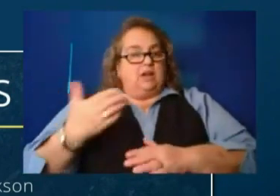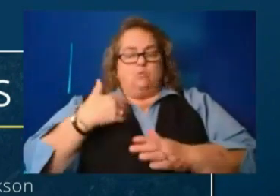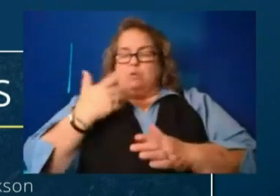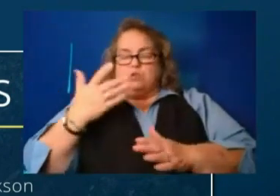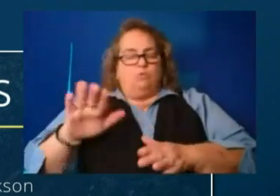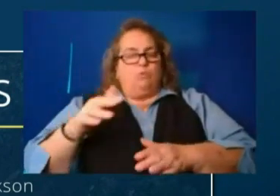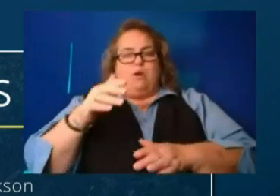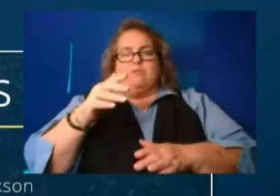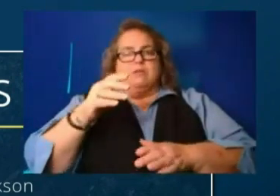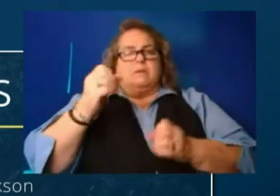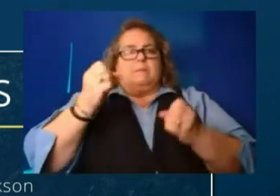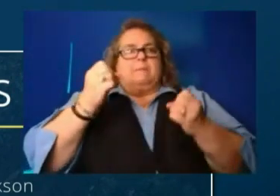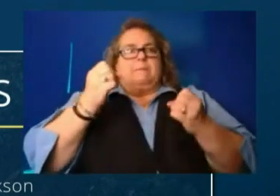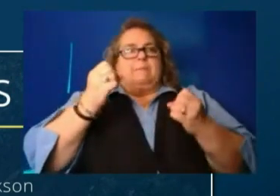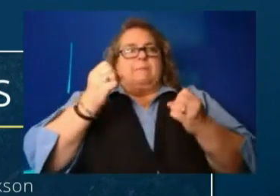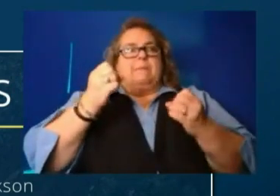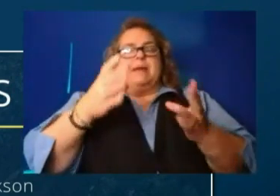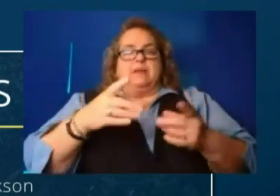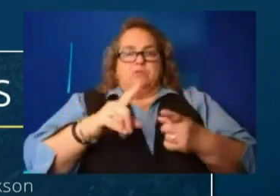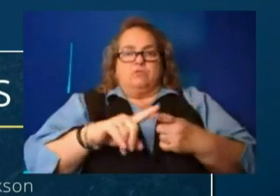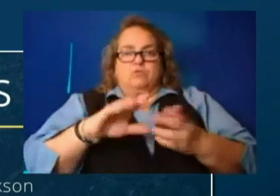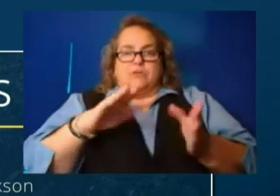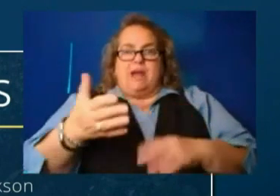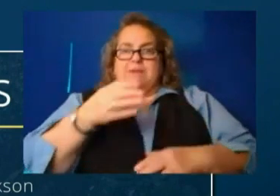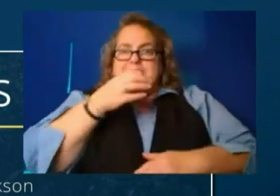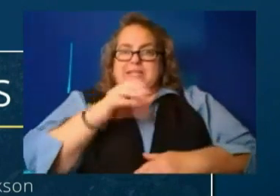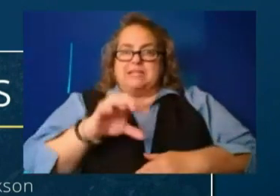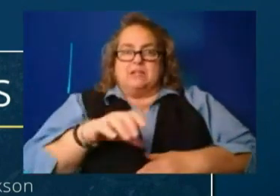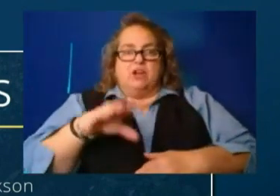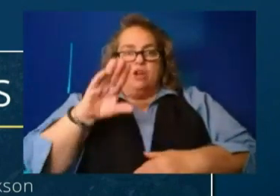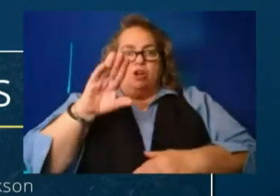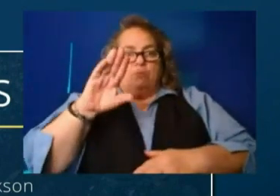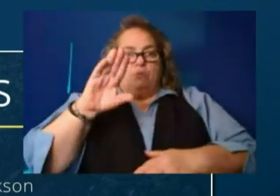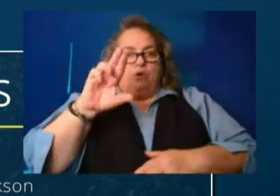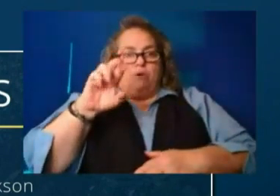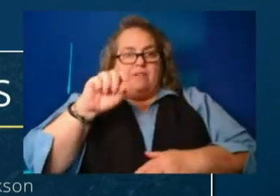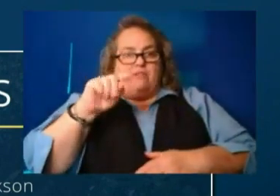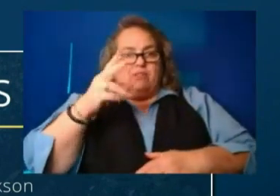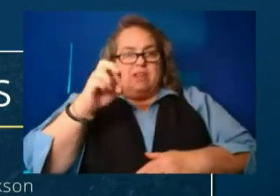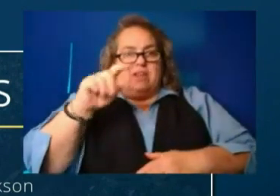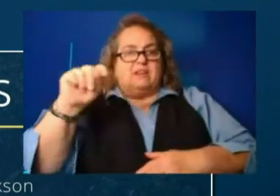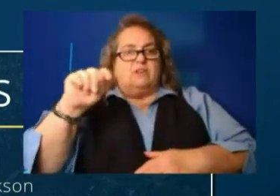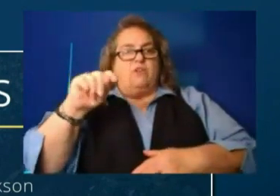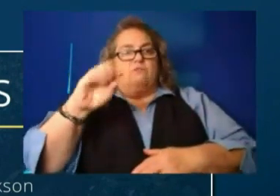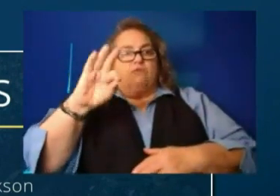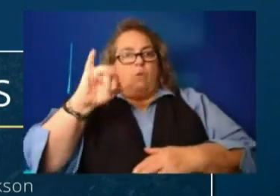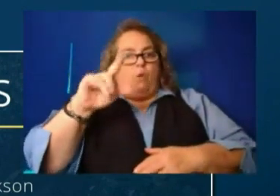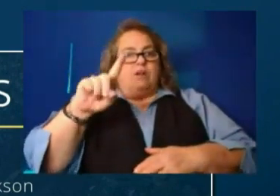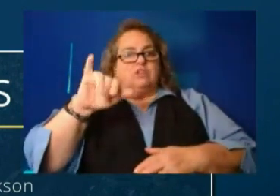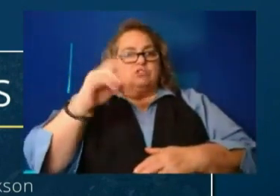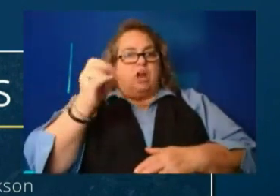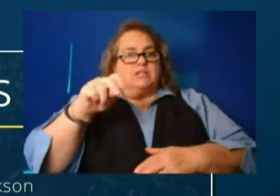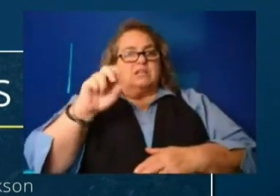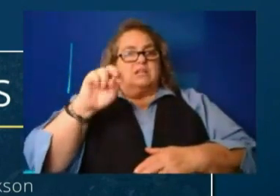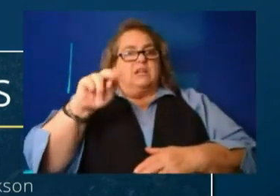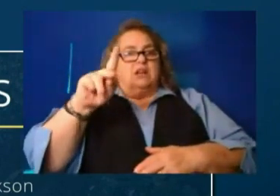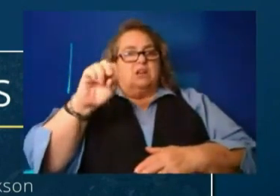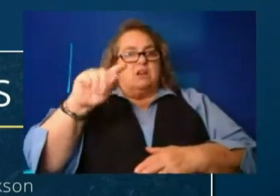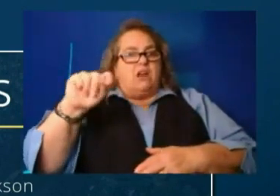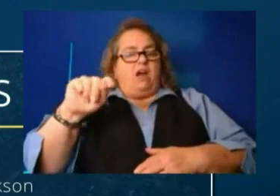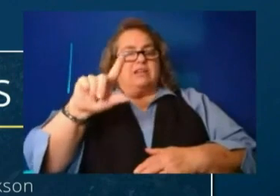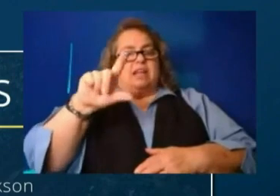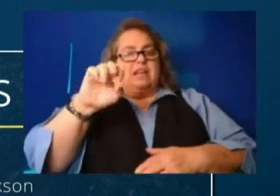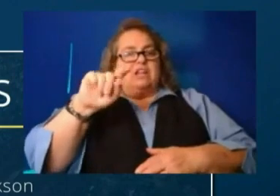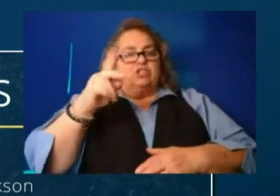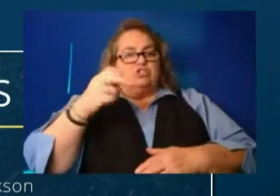So breath at Floyd Johnson, not Letcher Perry Pike Wolf all have cooling centers that